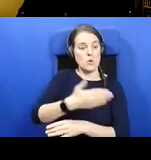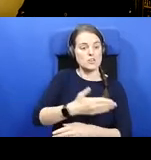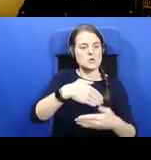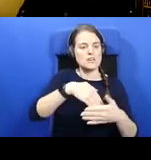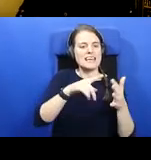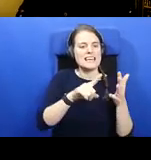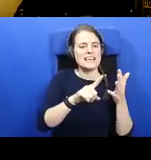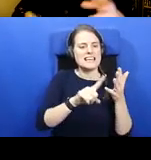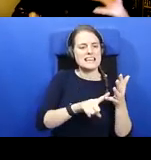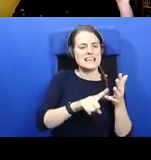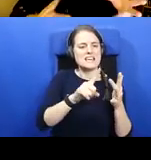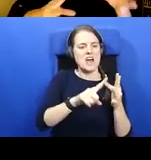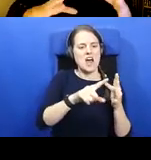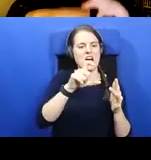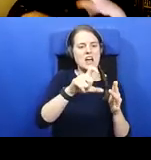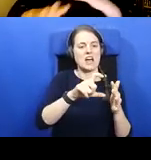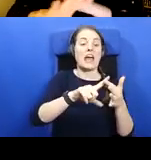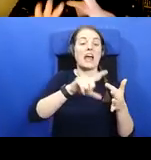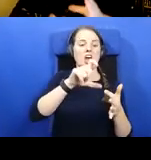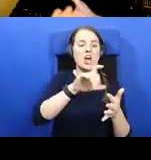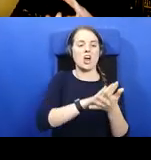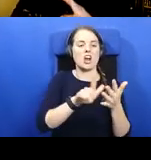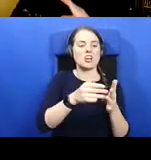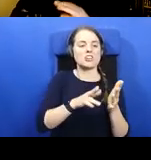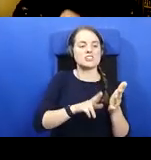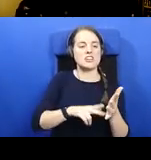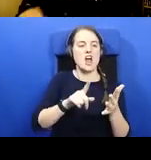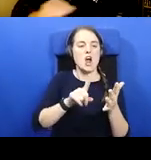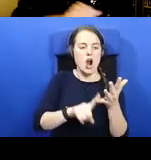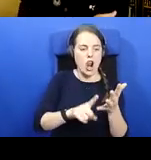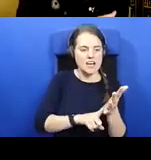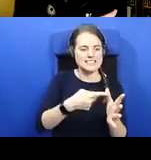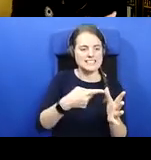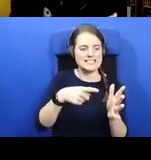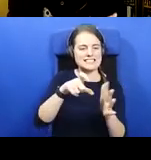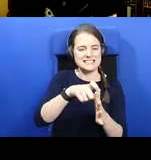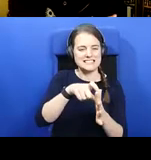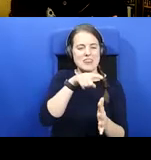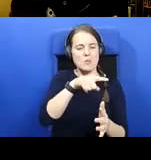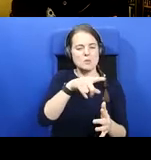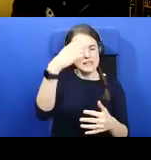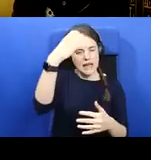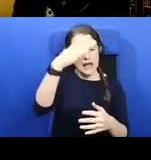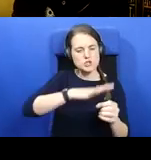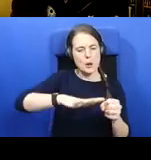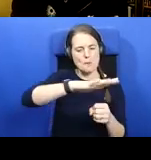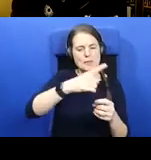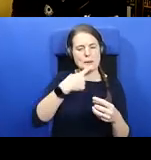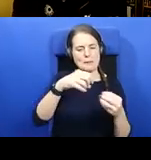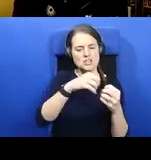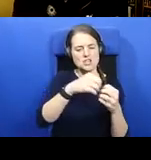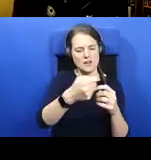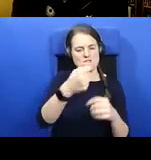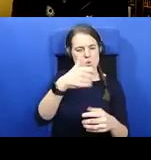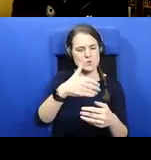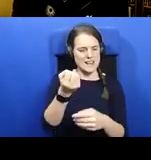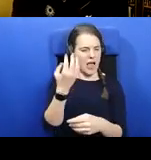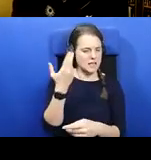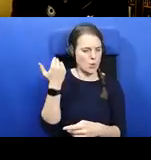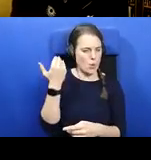Iachacholid is that sort of Ollid kingdom that I pointed out to a few slides back.